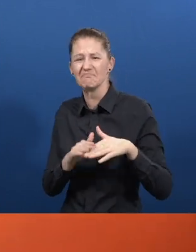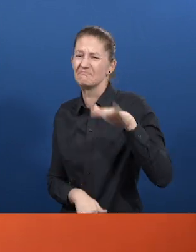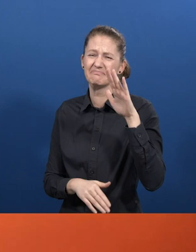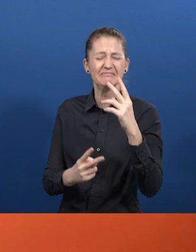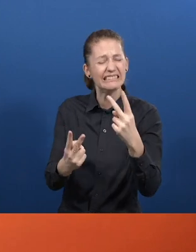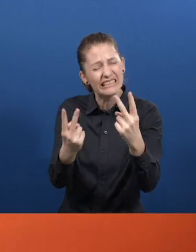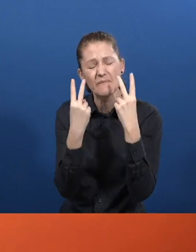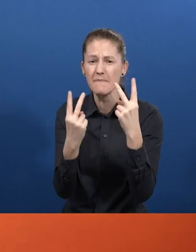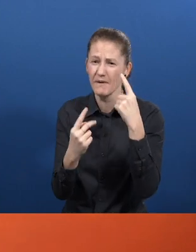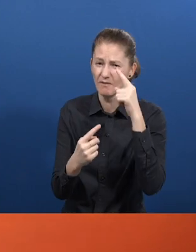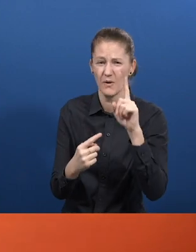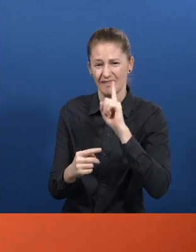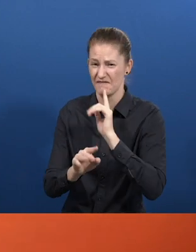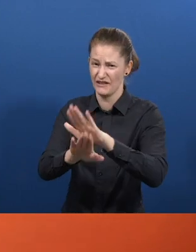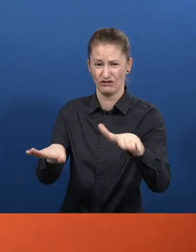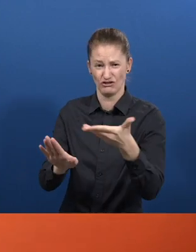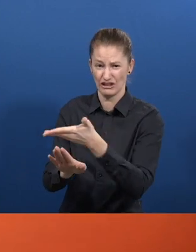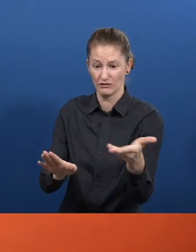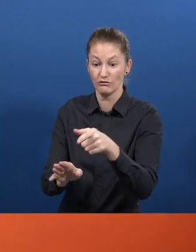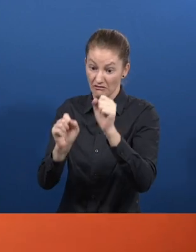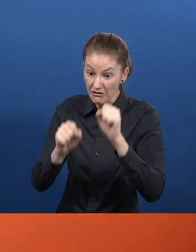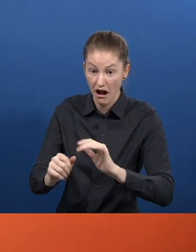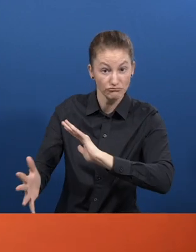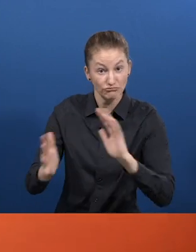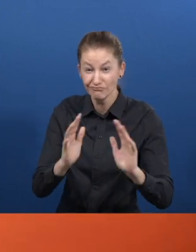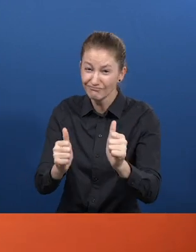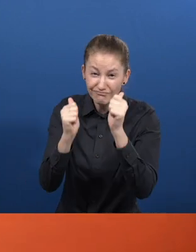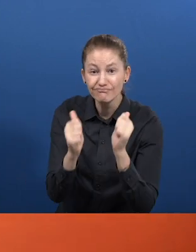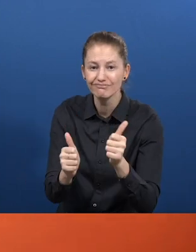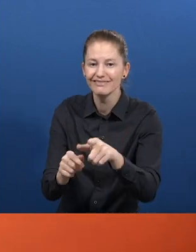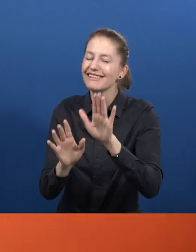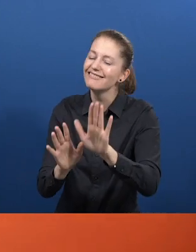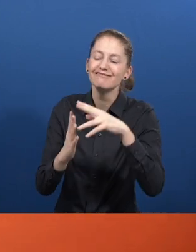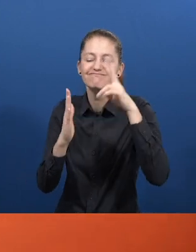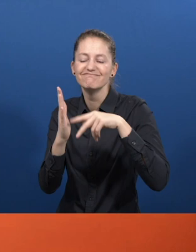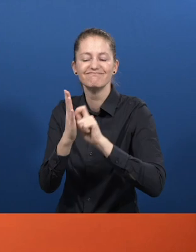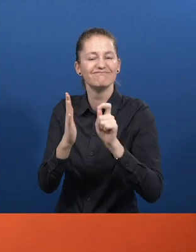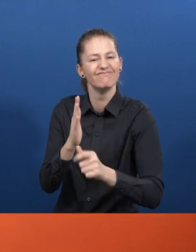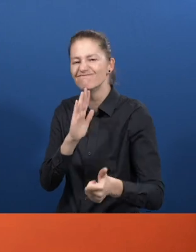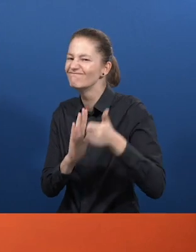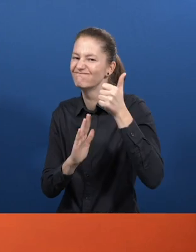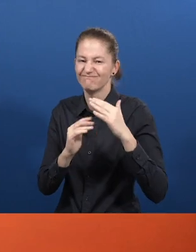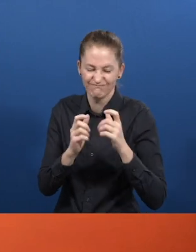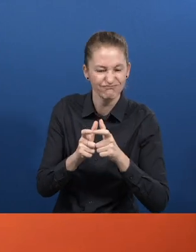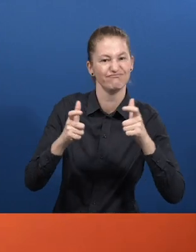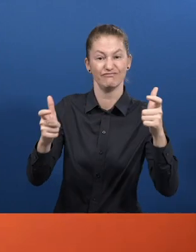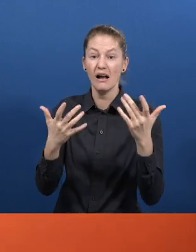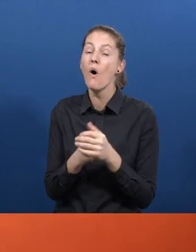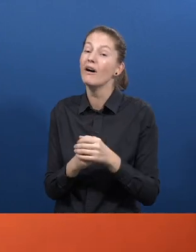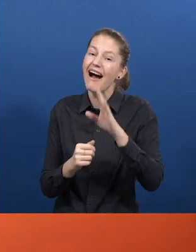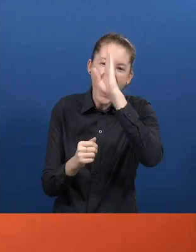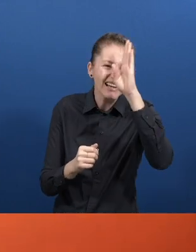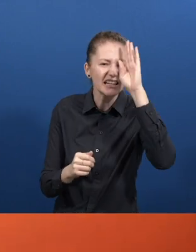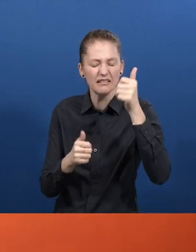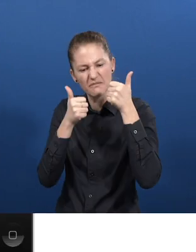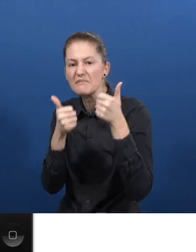paramount importance for deaf children as having access leads to strong literacy skills, academic growth and healthy cognitive